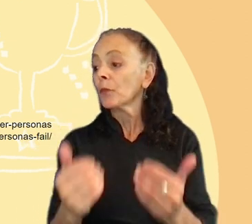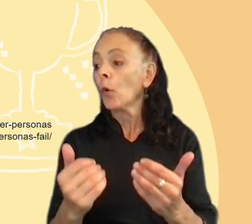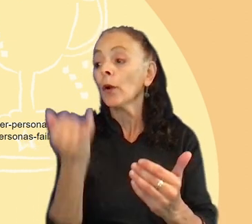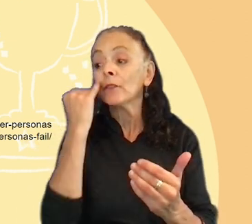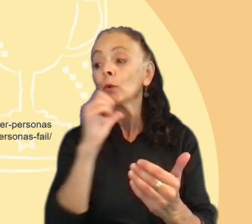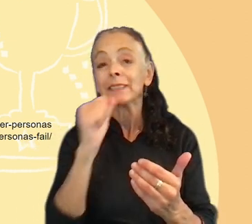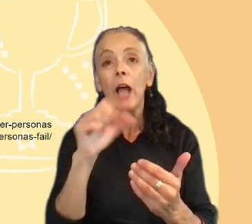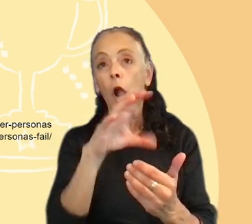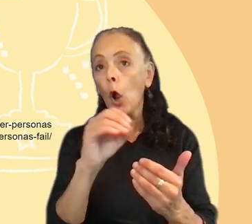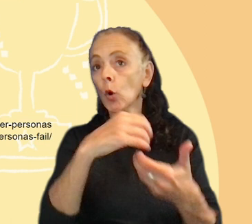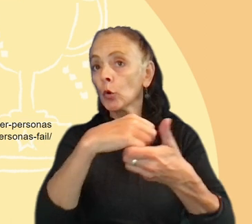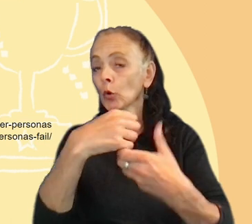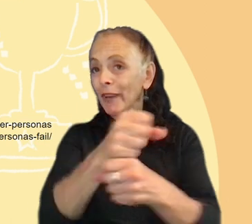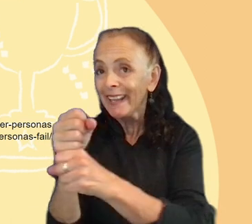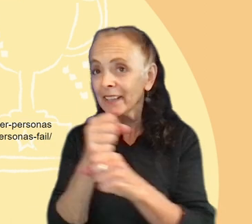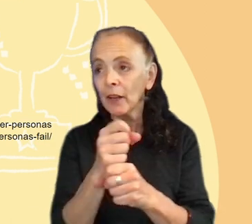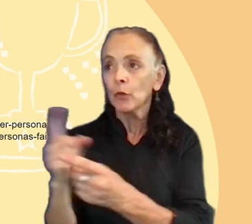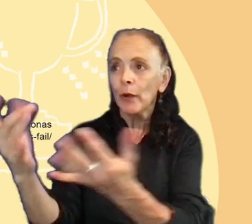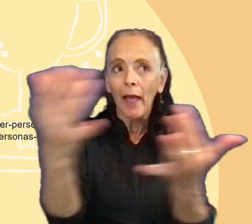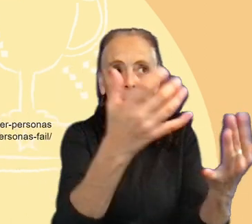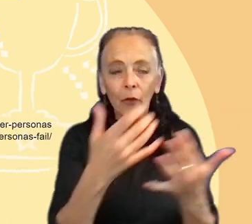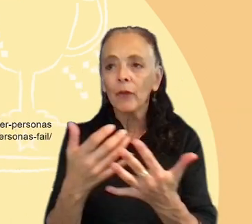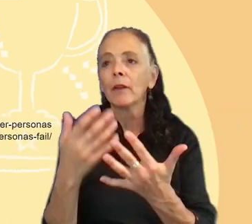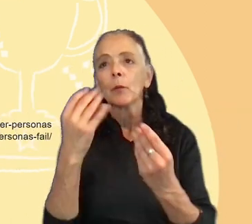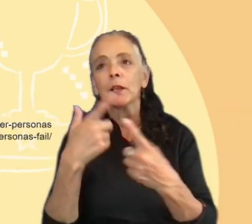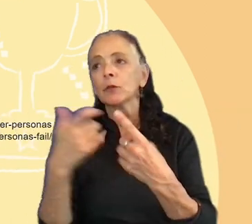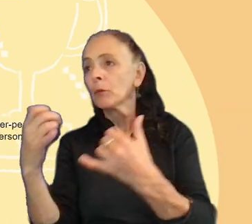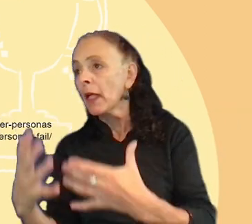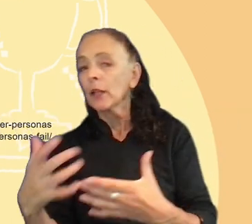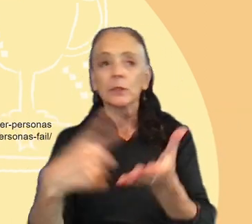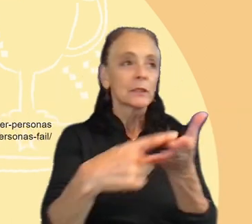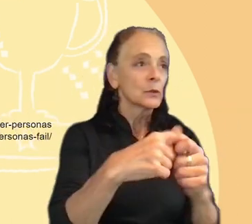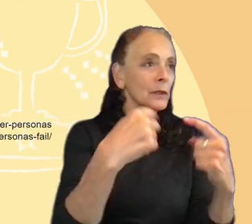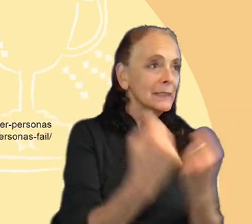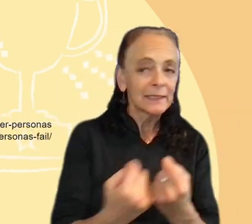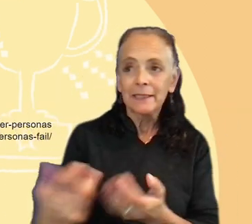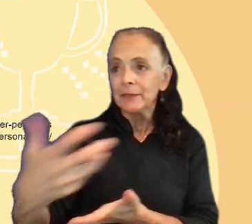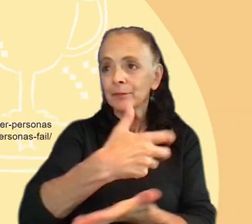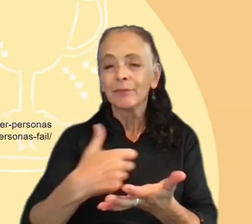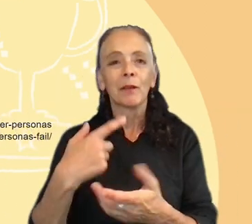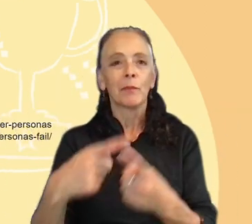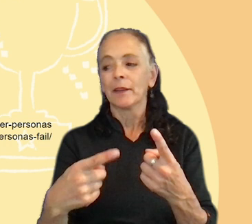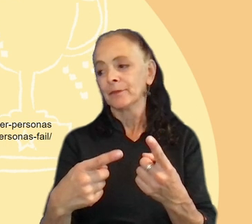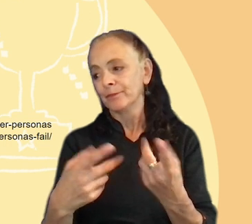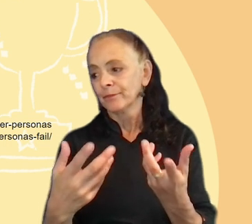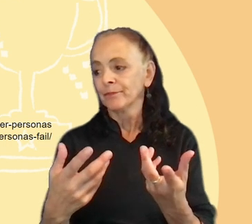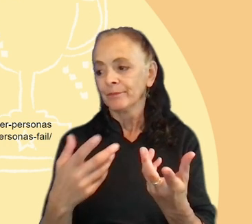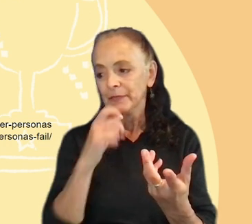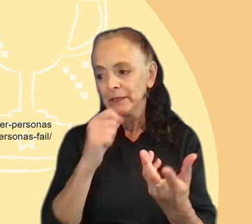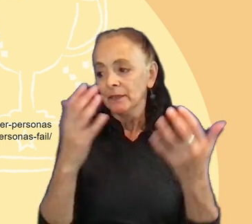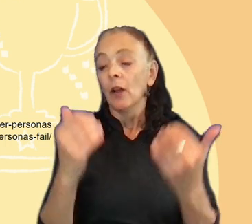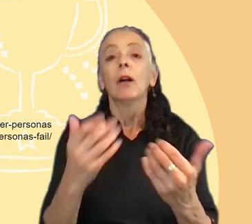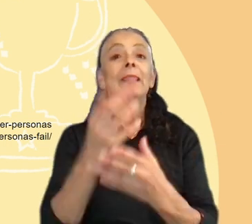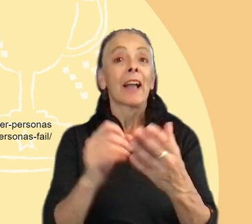to gather material from everywhere and from the players, discuss with the team. There were lack of instructions. So, they were